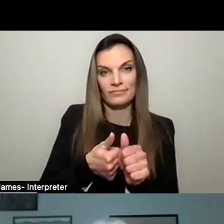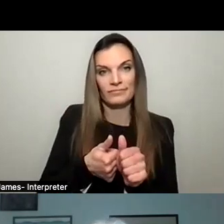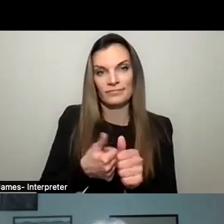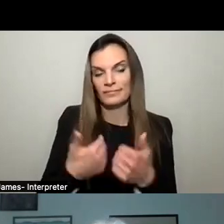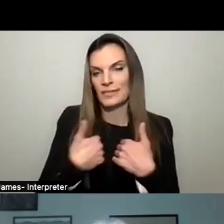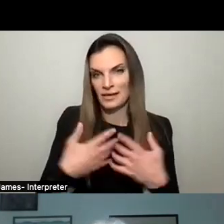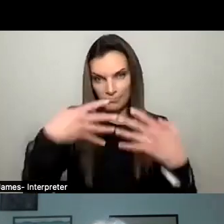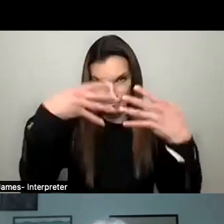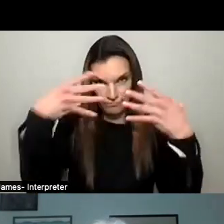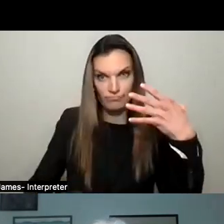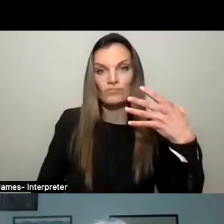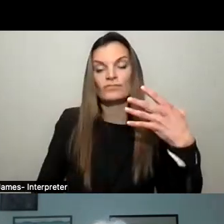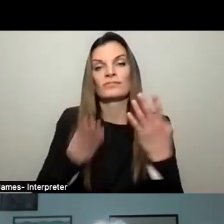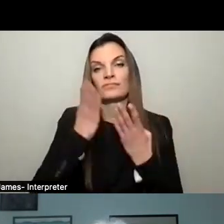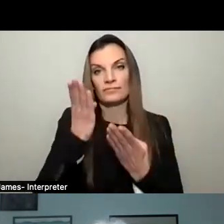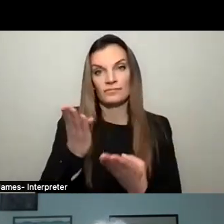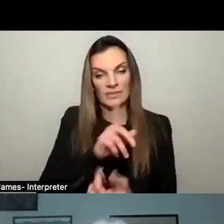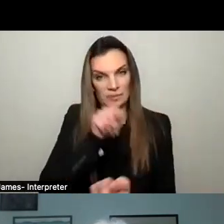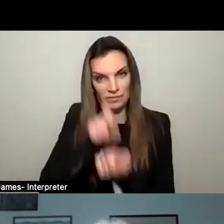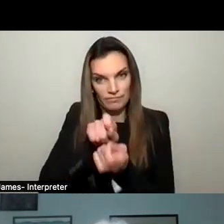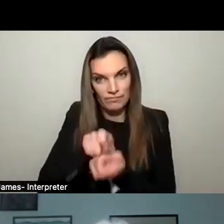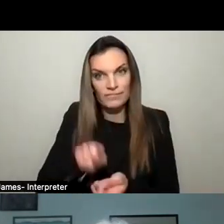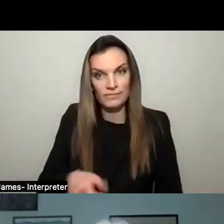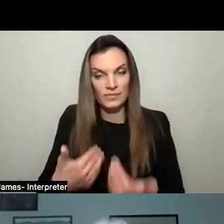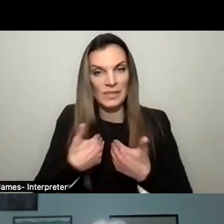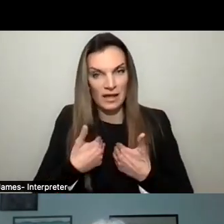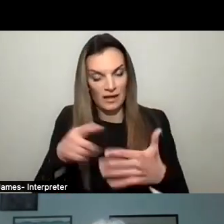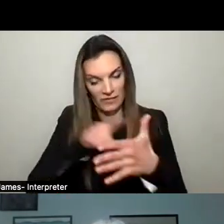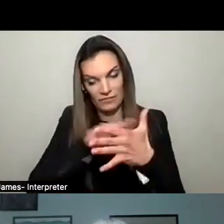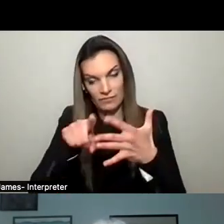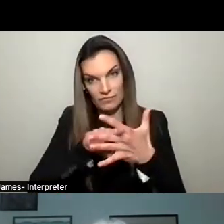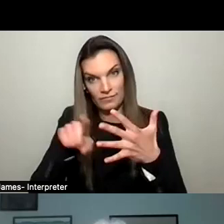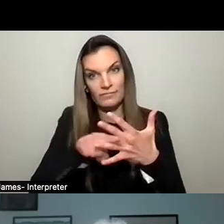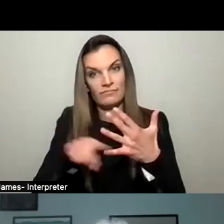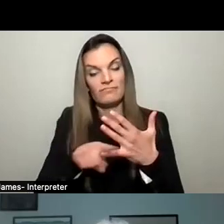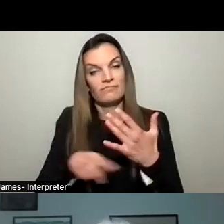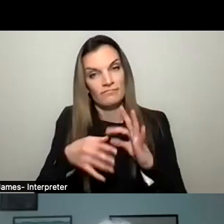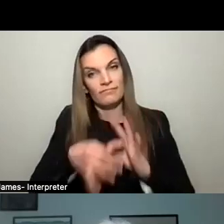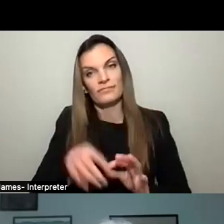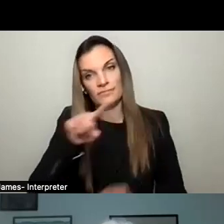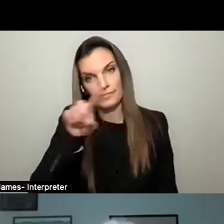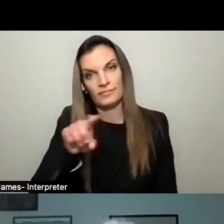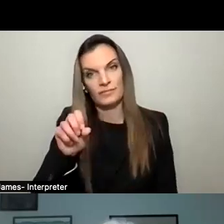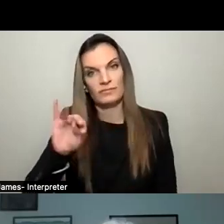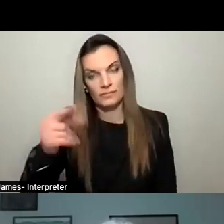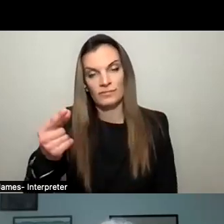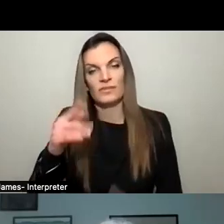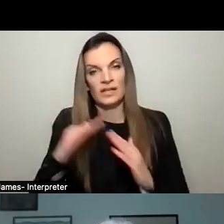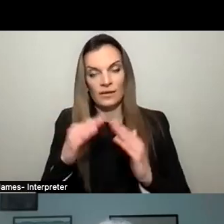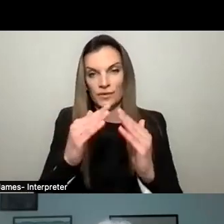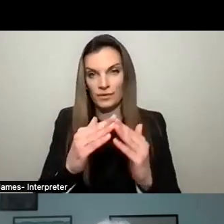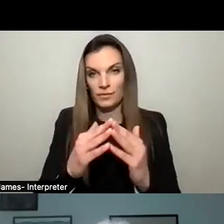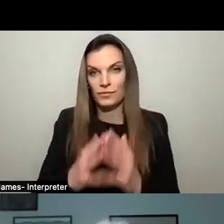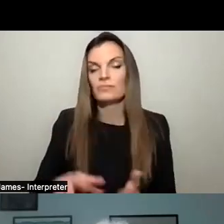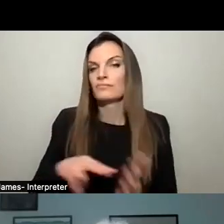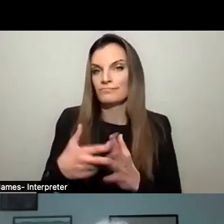recommendations in it, fairly specific recommendations regarding zoning in our downtown. So there